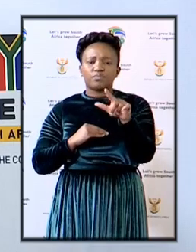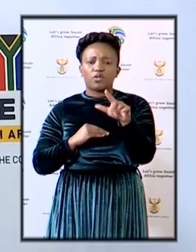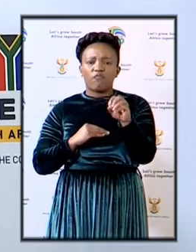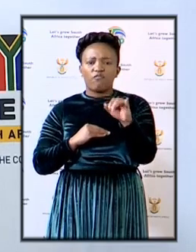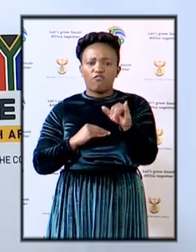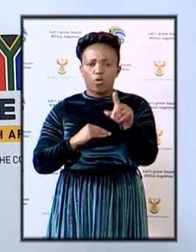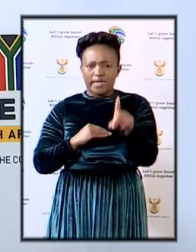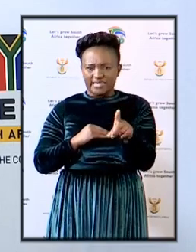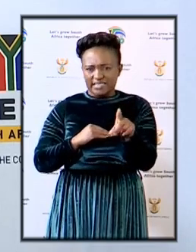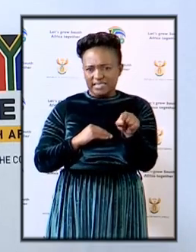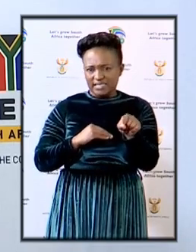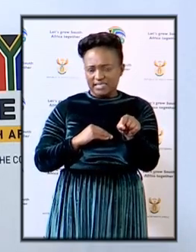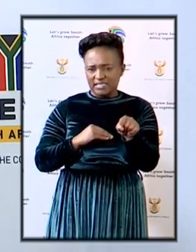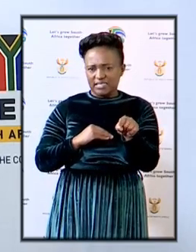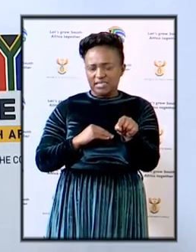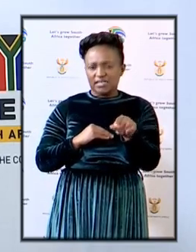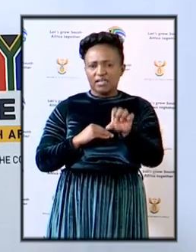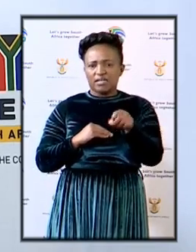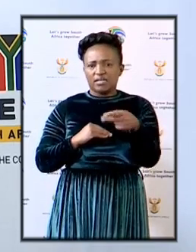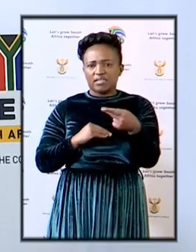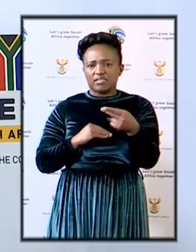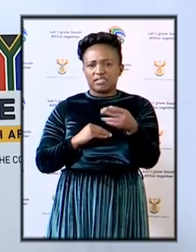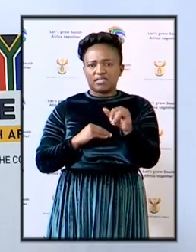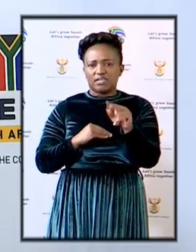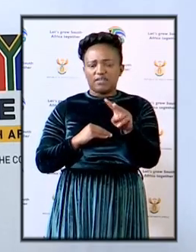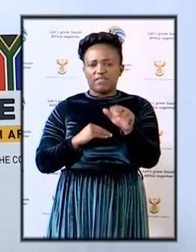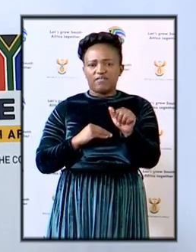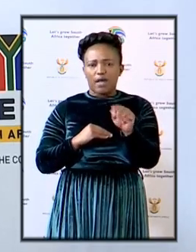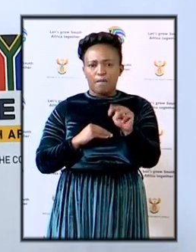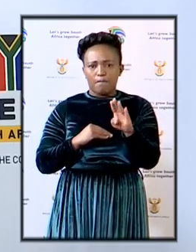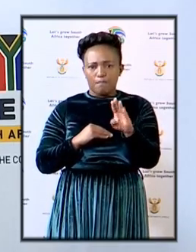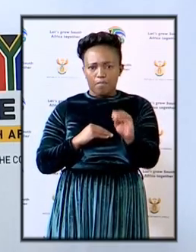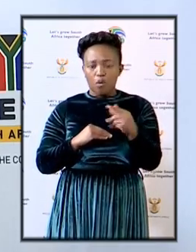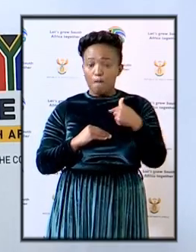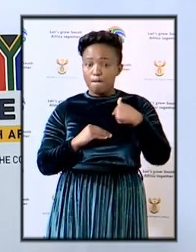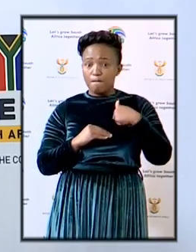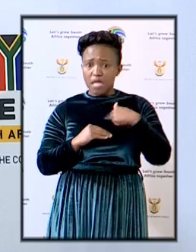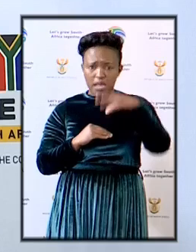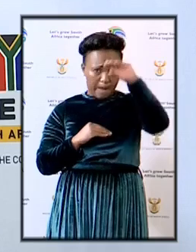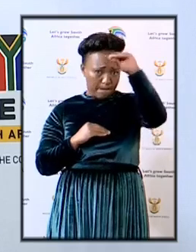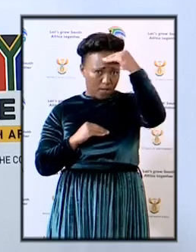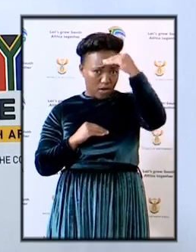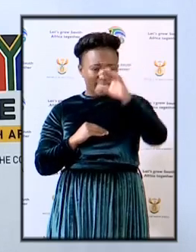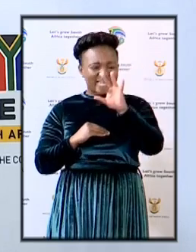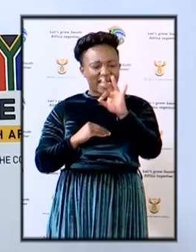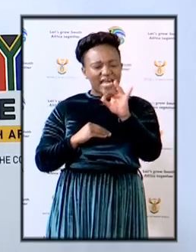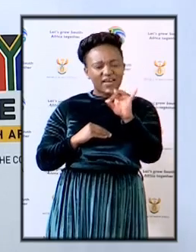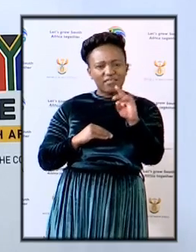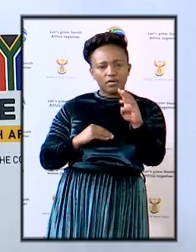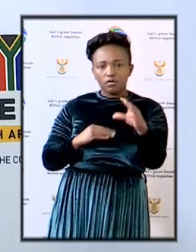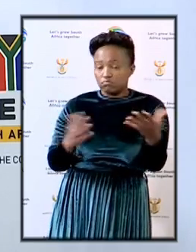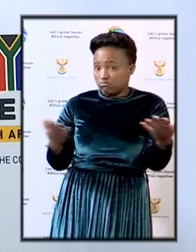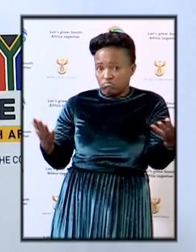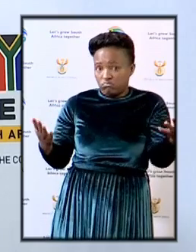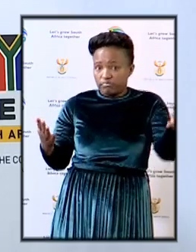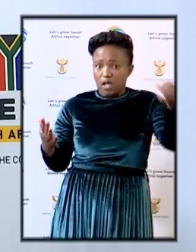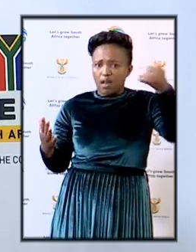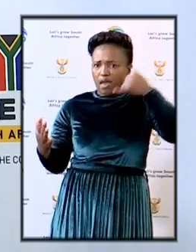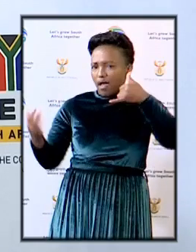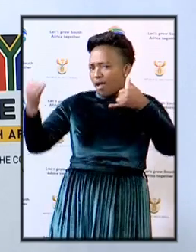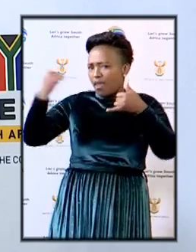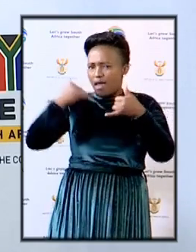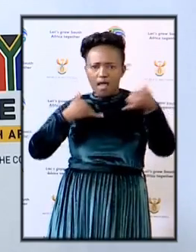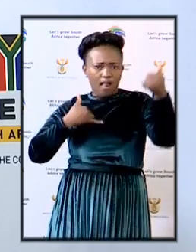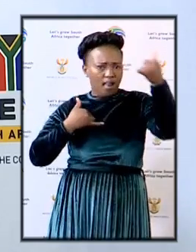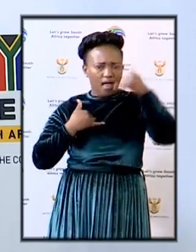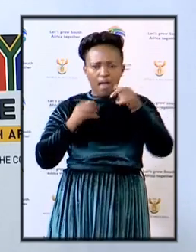communication by individuals that as a police officer on a daily basis I receive calls from